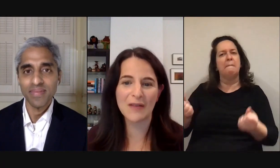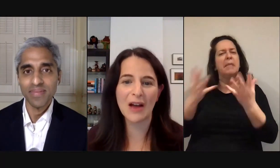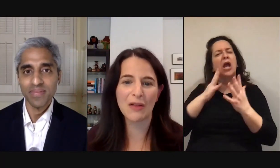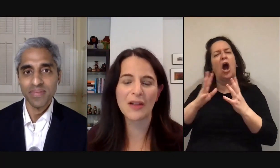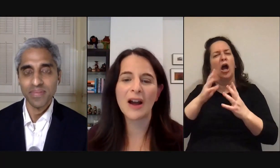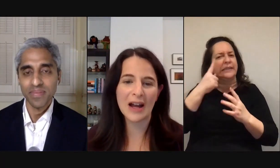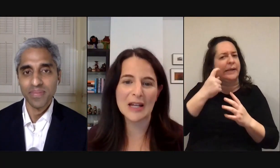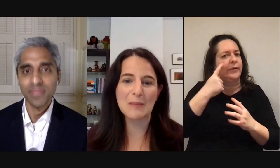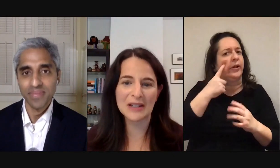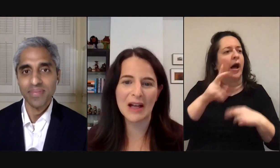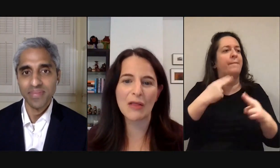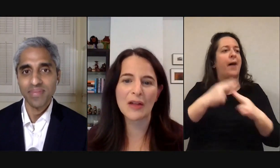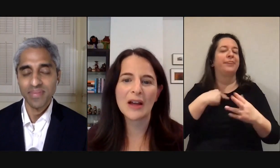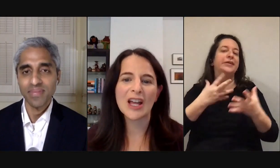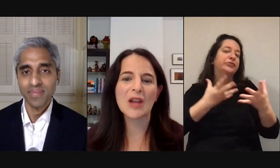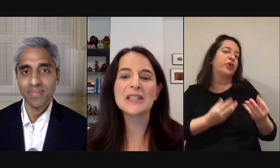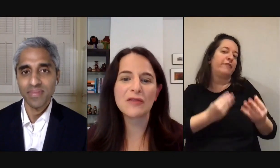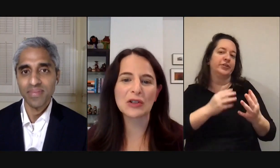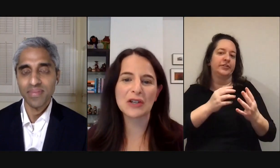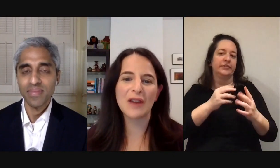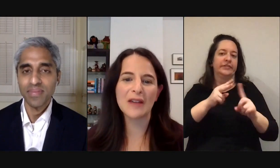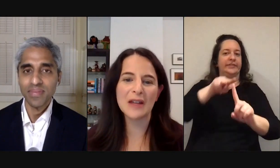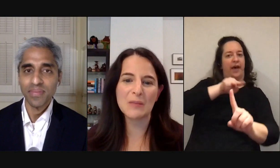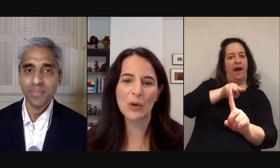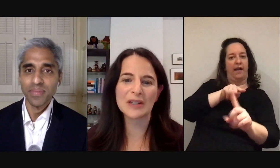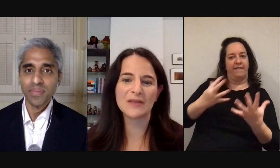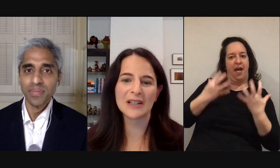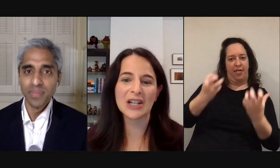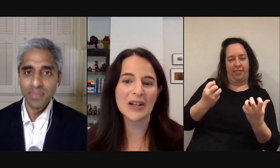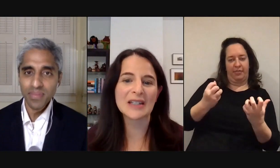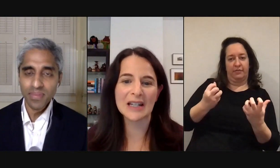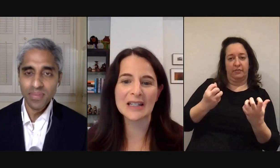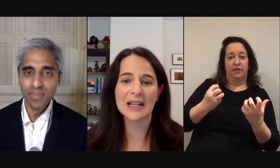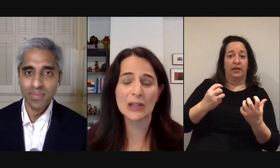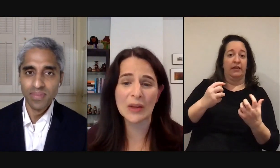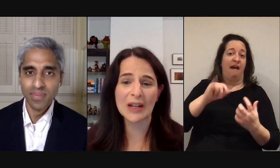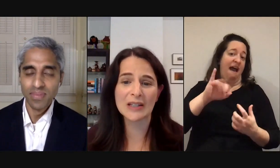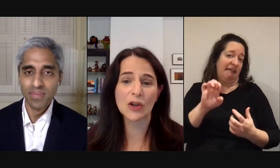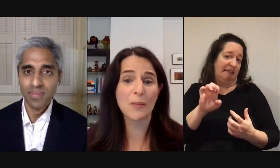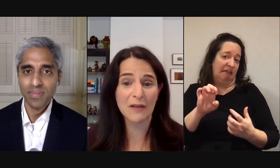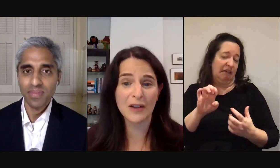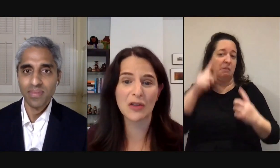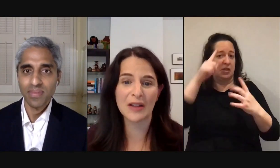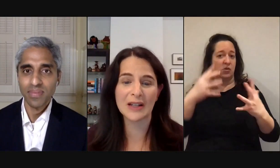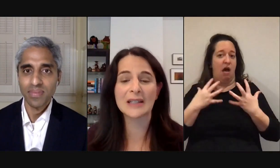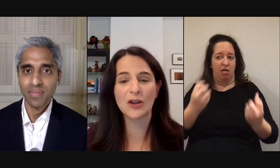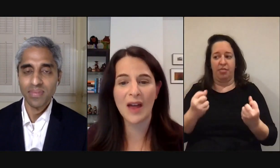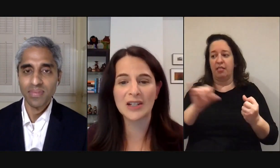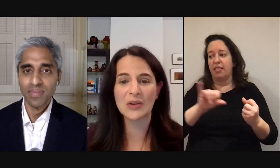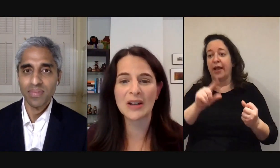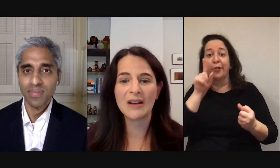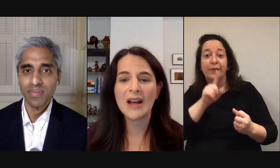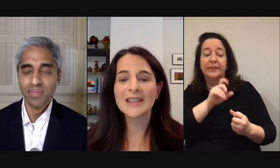softer side of health i.e mental health it can be difficult to convey the importance of deleterious things like loneliness or beneficial things